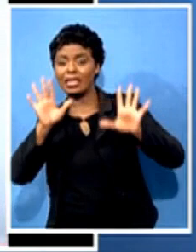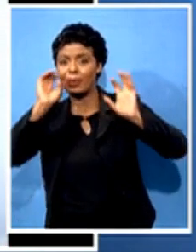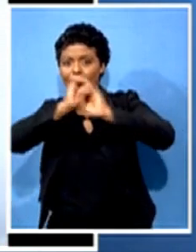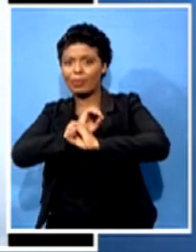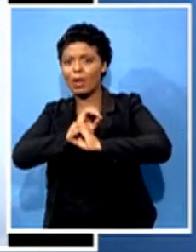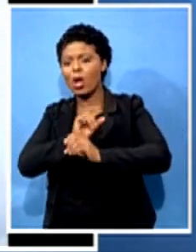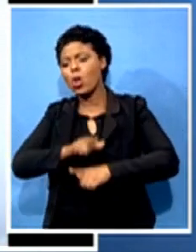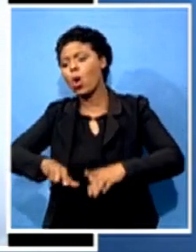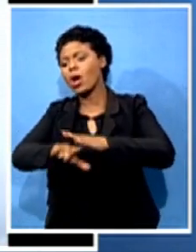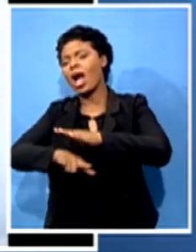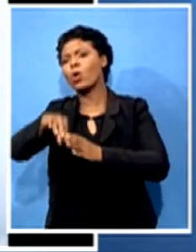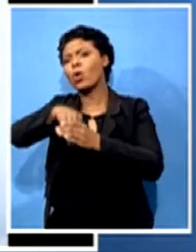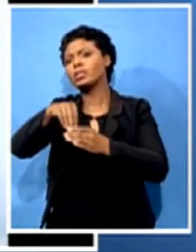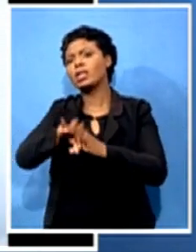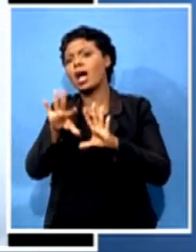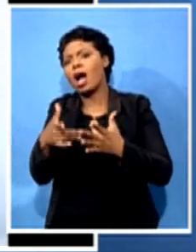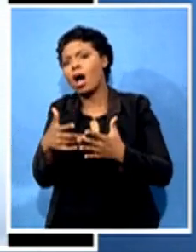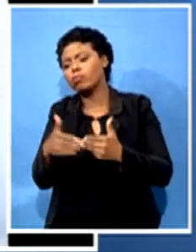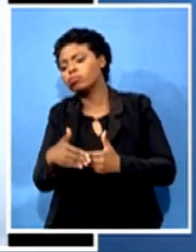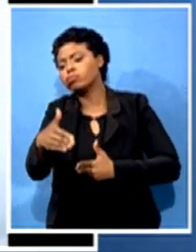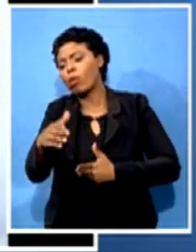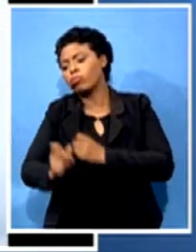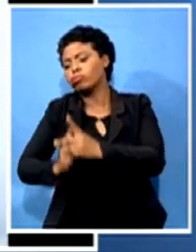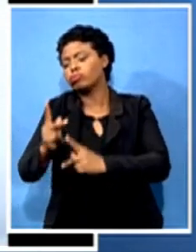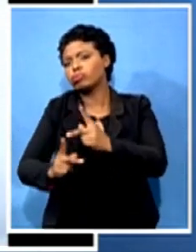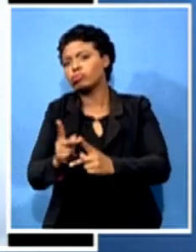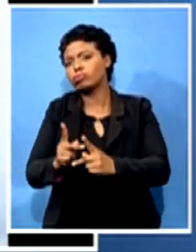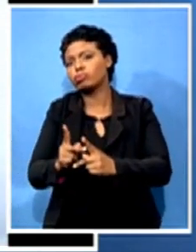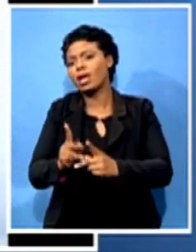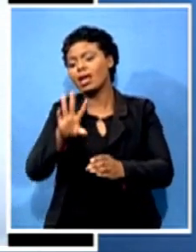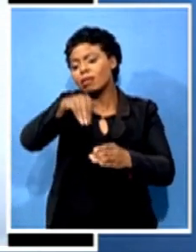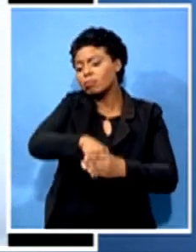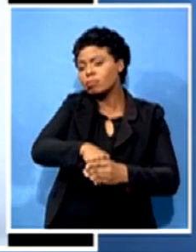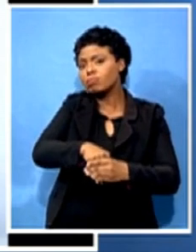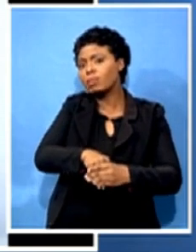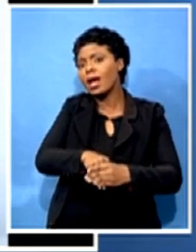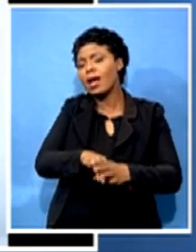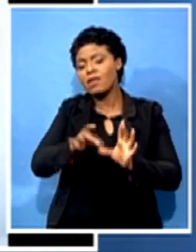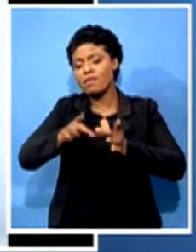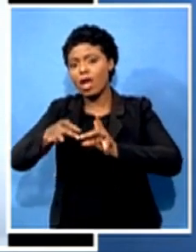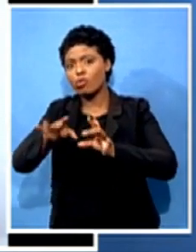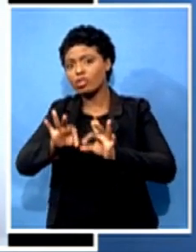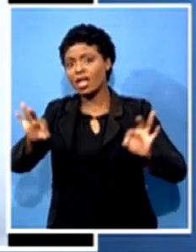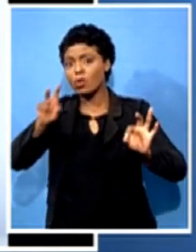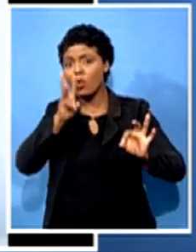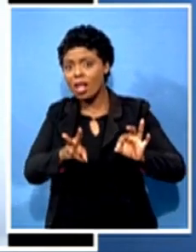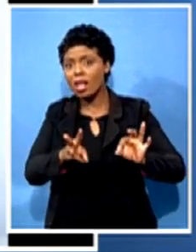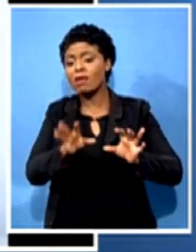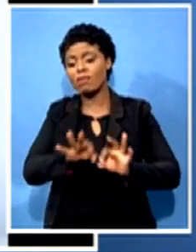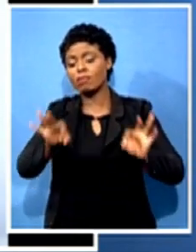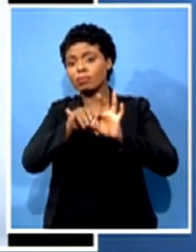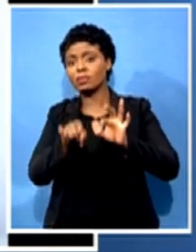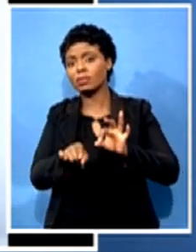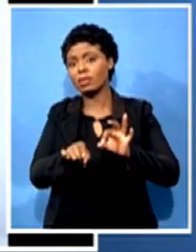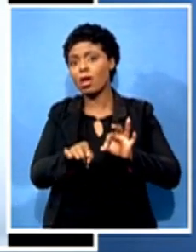value chain. And it's not clear at what point the verification or exemption processes can be done. But